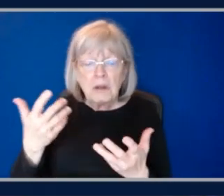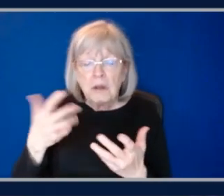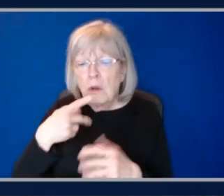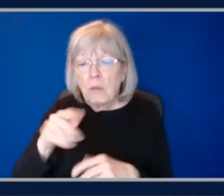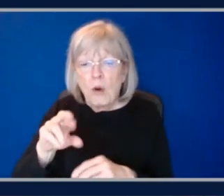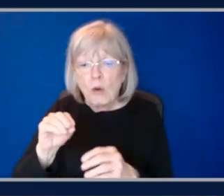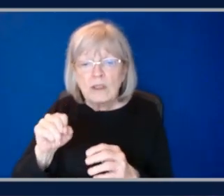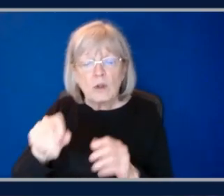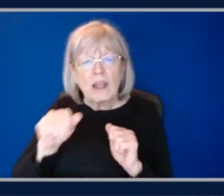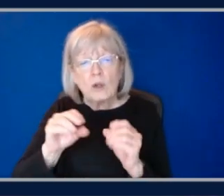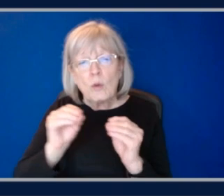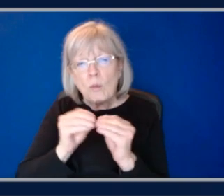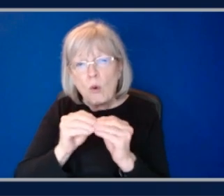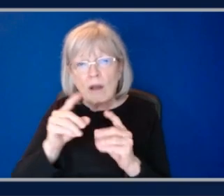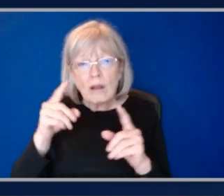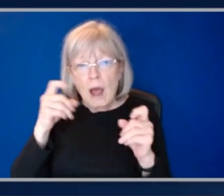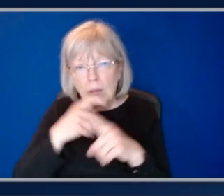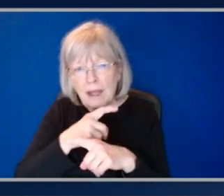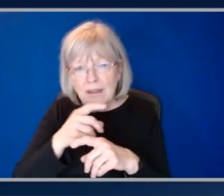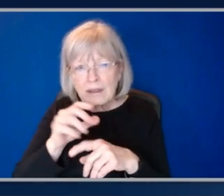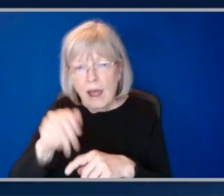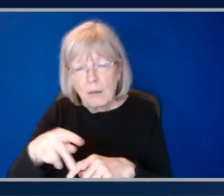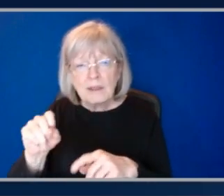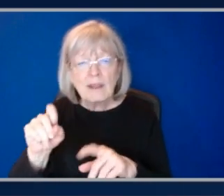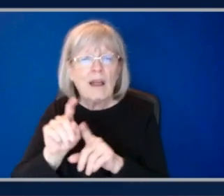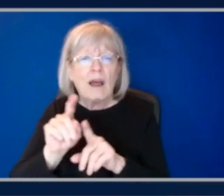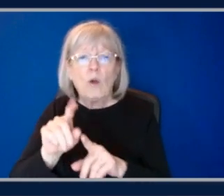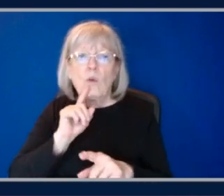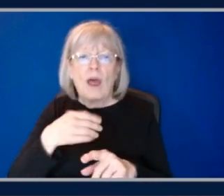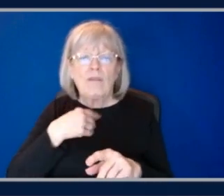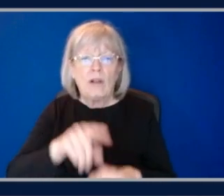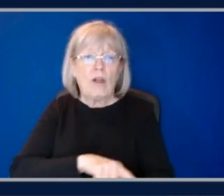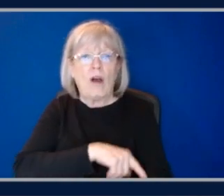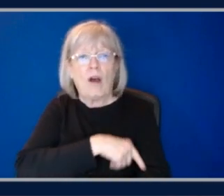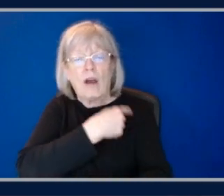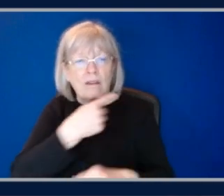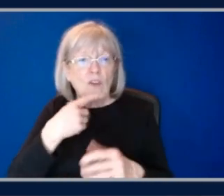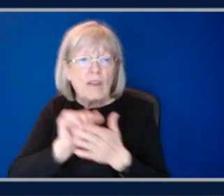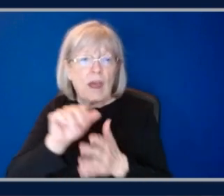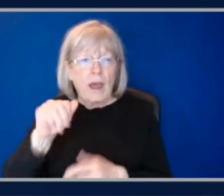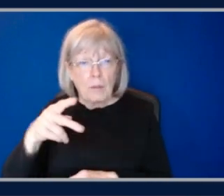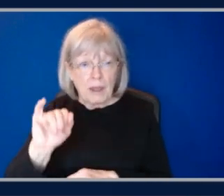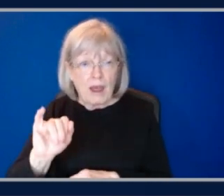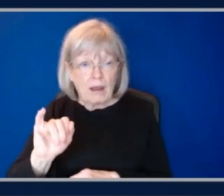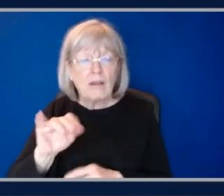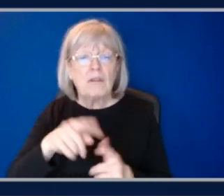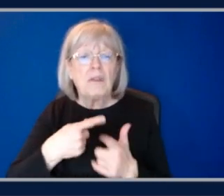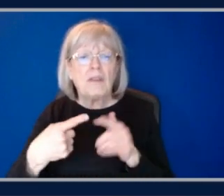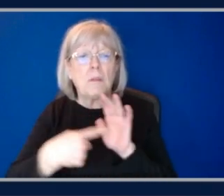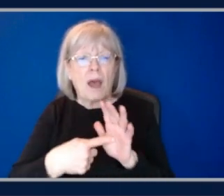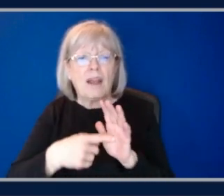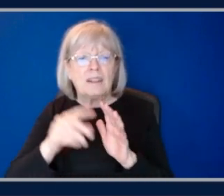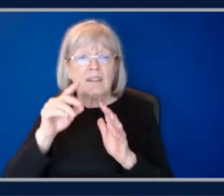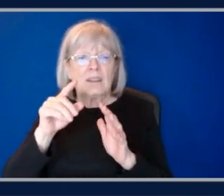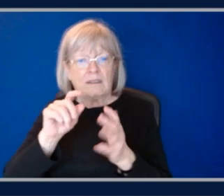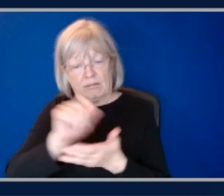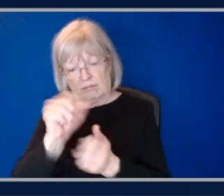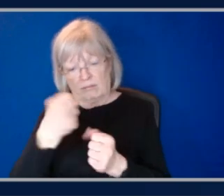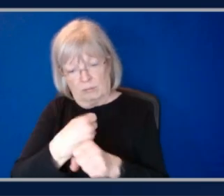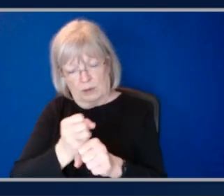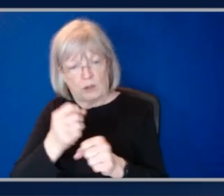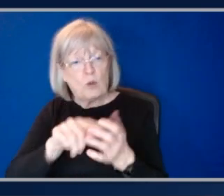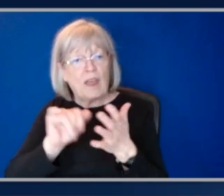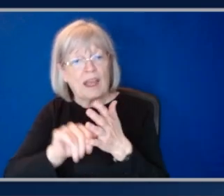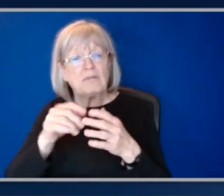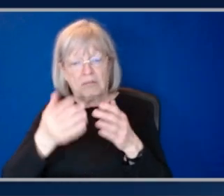complex, authentic applications, right? Okay. So if you have like a really long prompt with multiple APIs, again, these models have been designed so that they can orchestrate over those